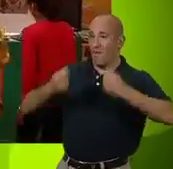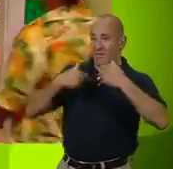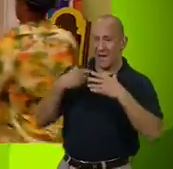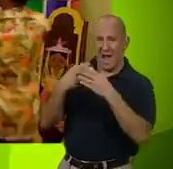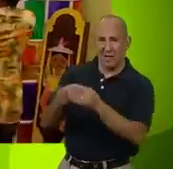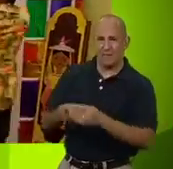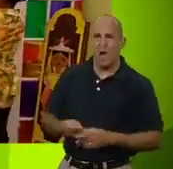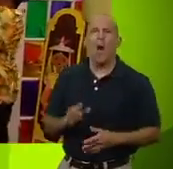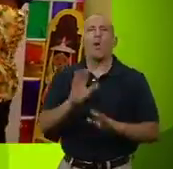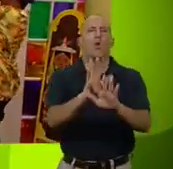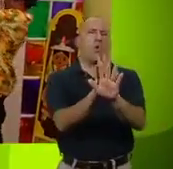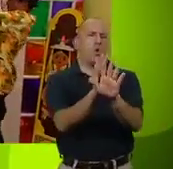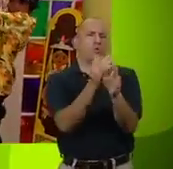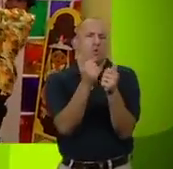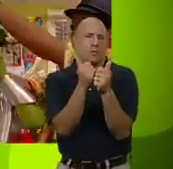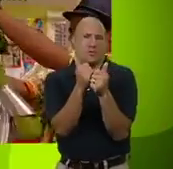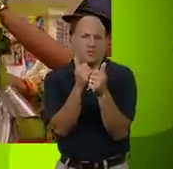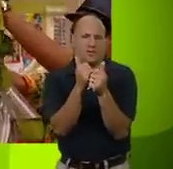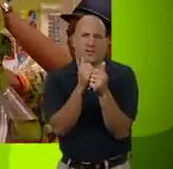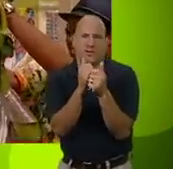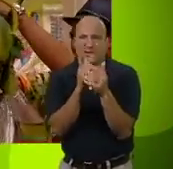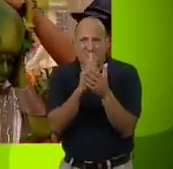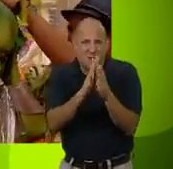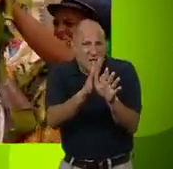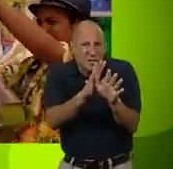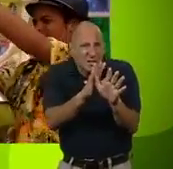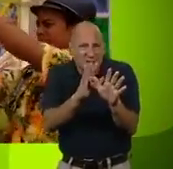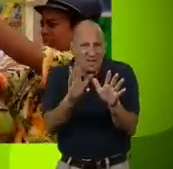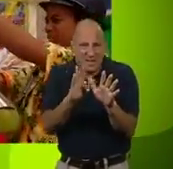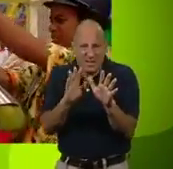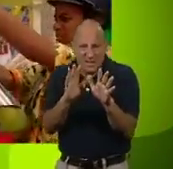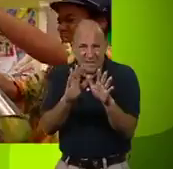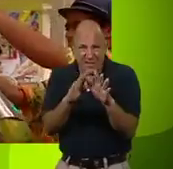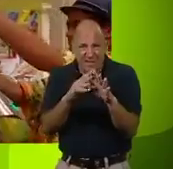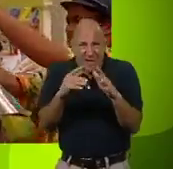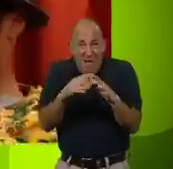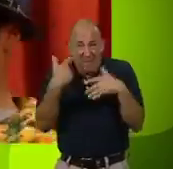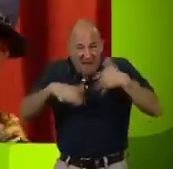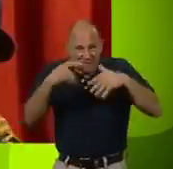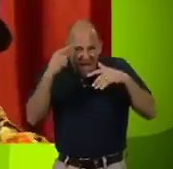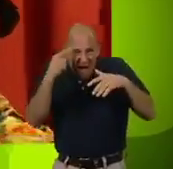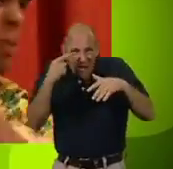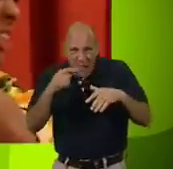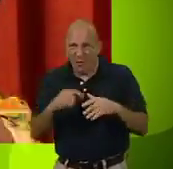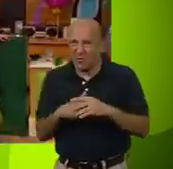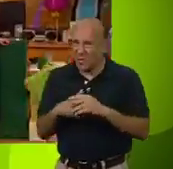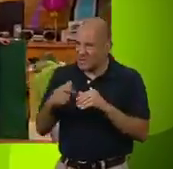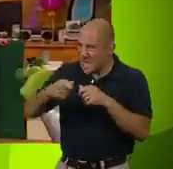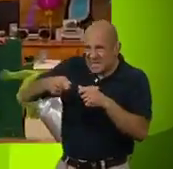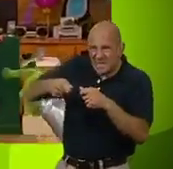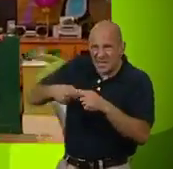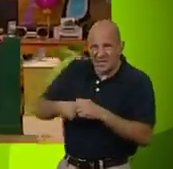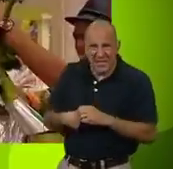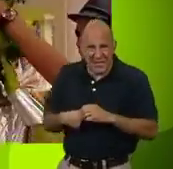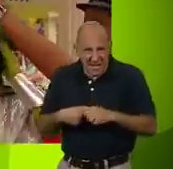your costumes off. Oh, no, it's OK. Ah, ah, really, you don't have to do that. The police is actually quite painful. Ah! It's all a bit tight, innit?